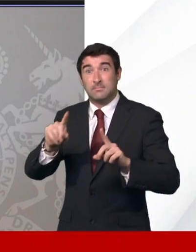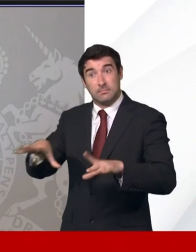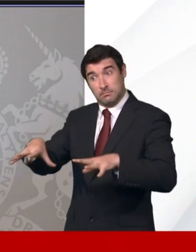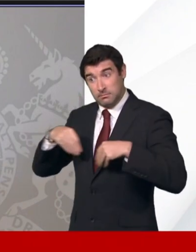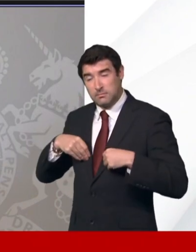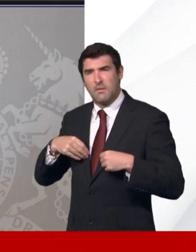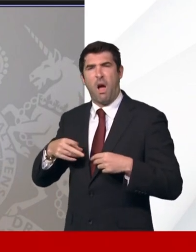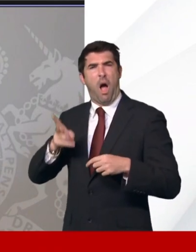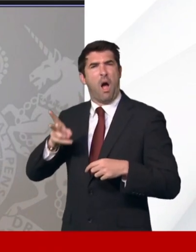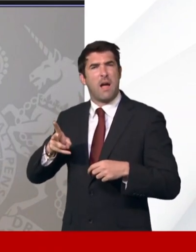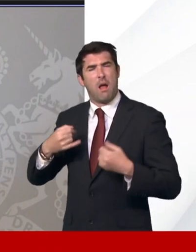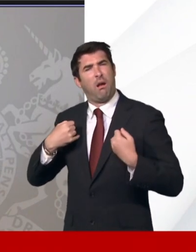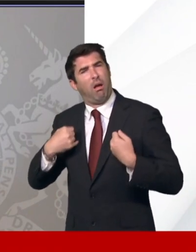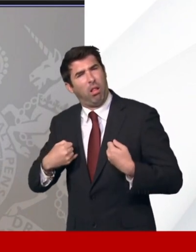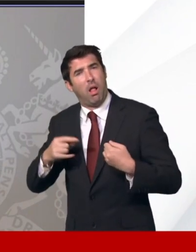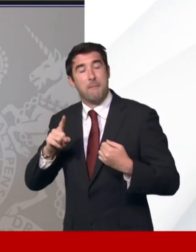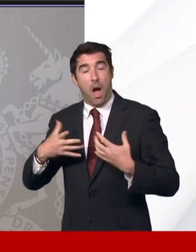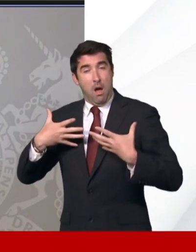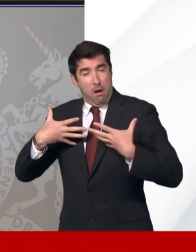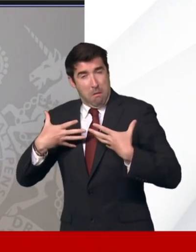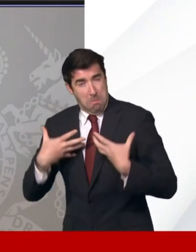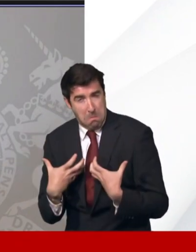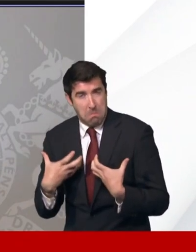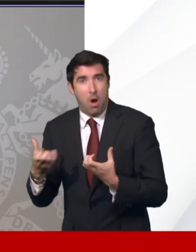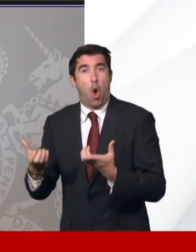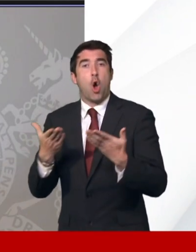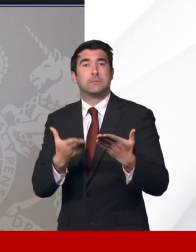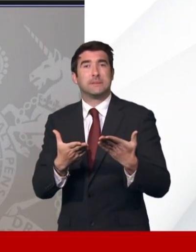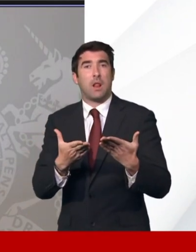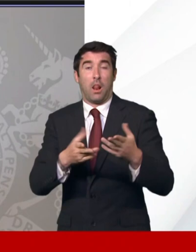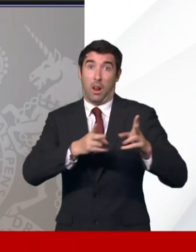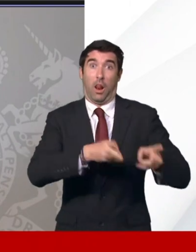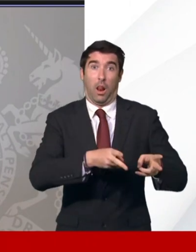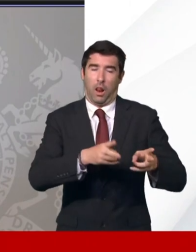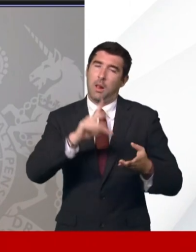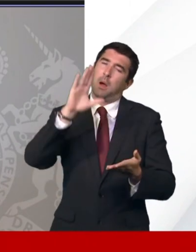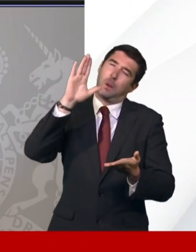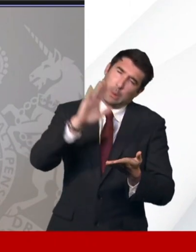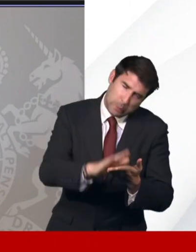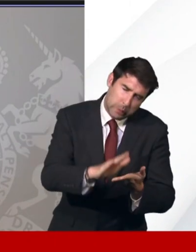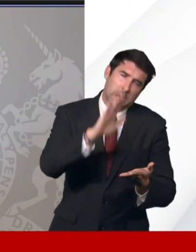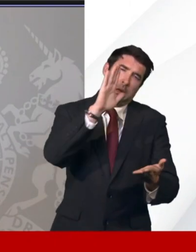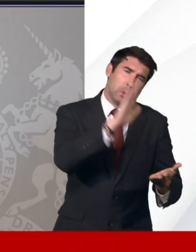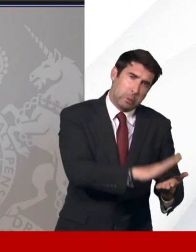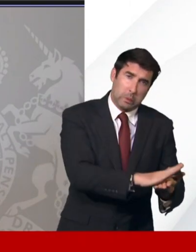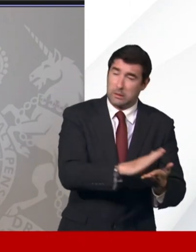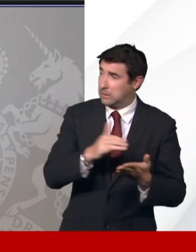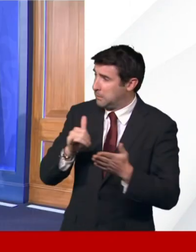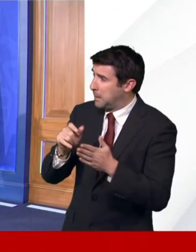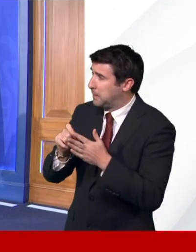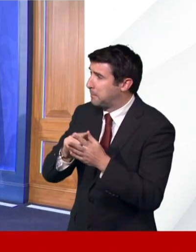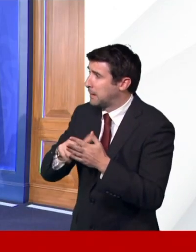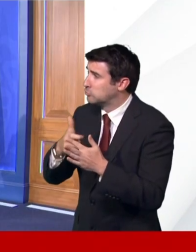contract it. But on the exact figures, I wonder whether, Patrick, you have something to add there.